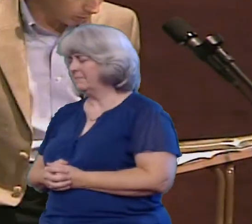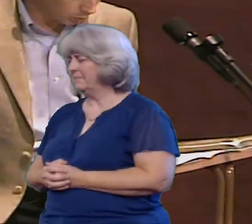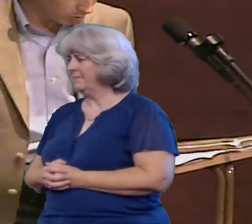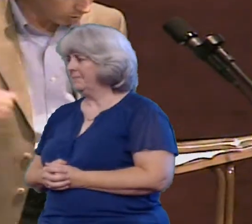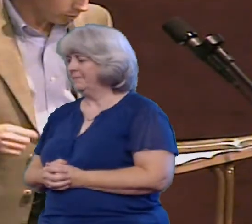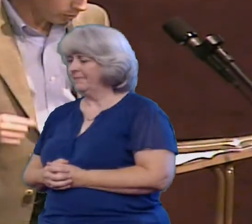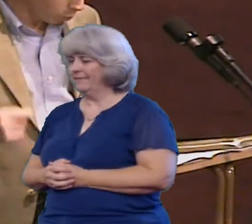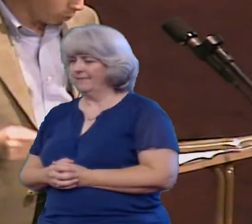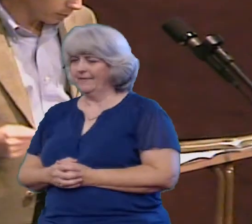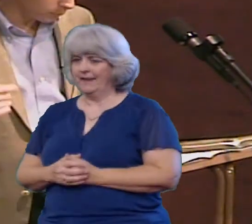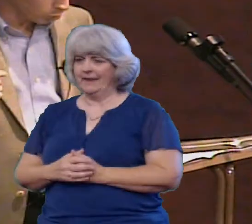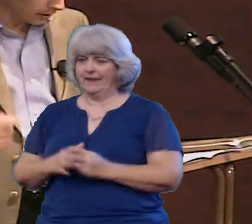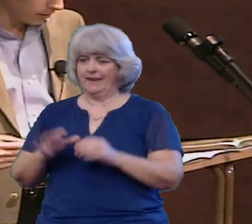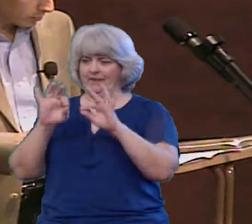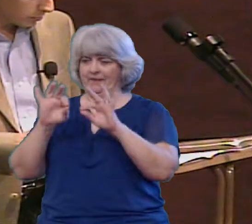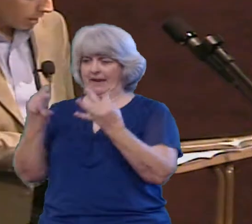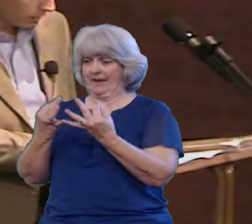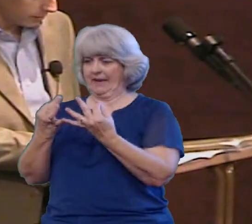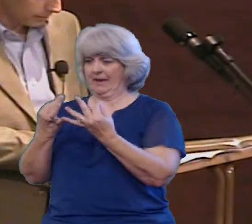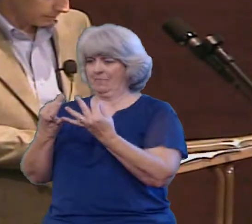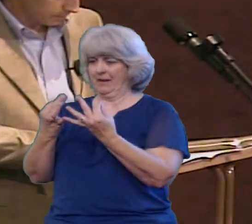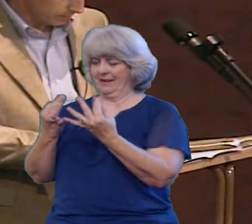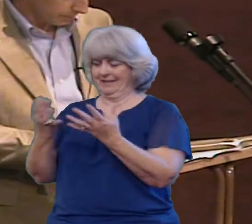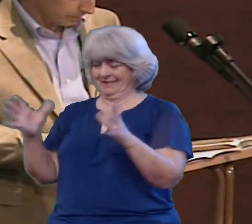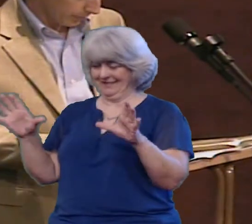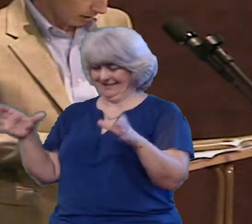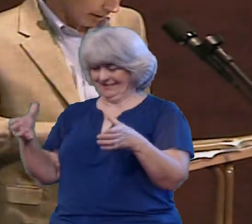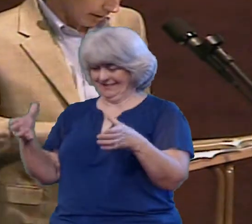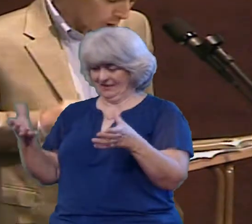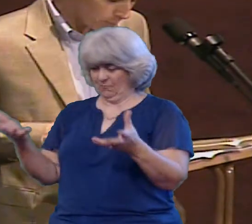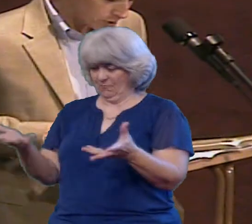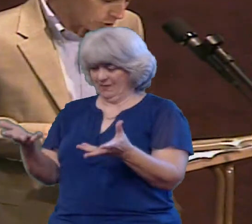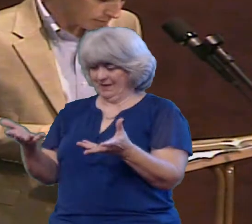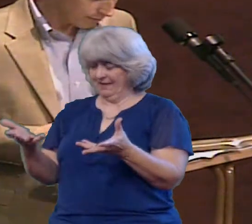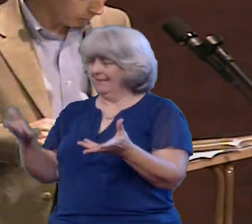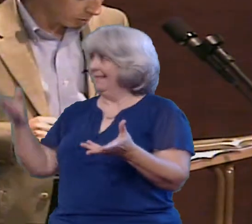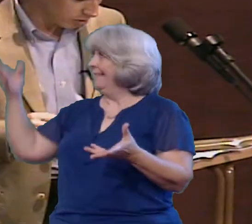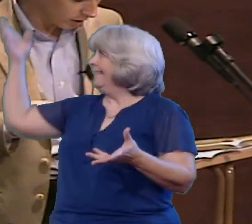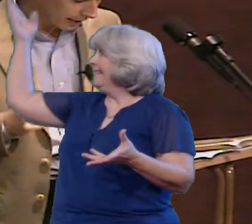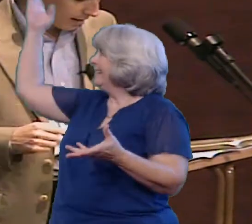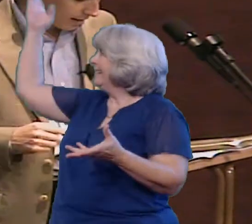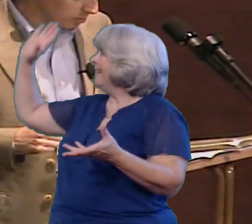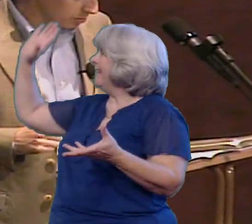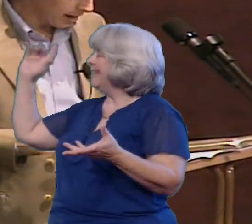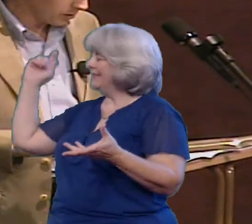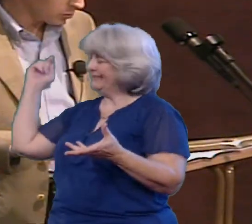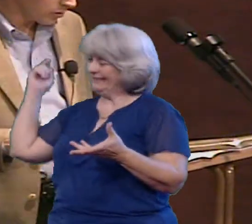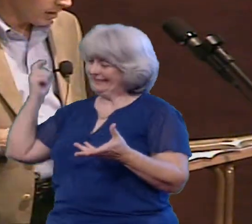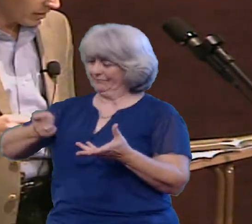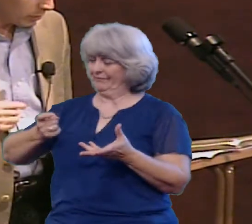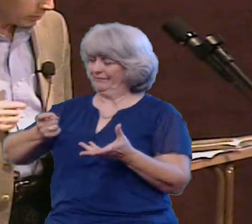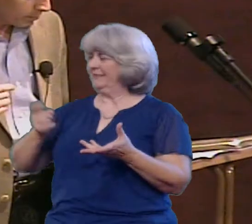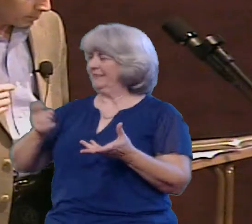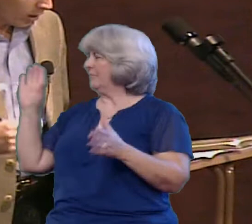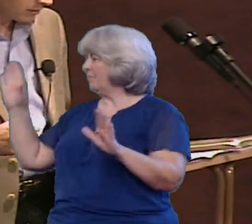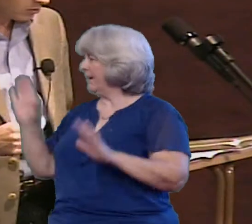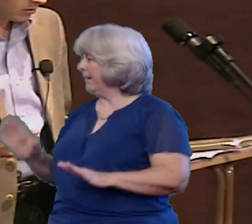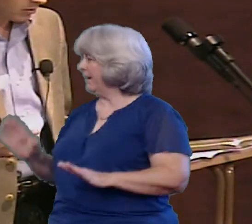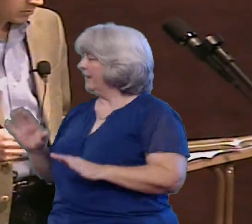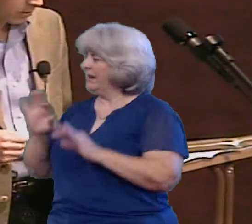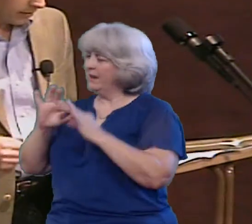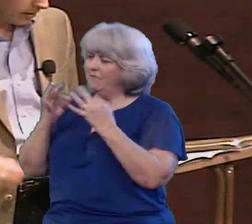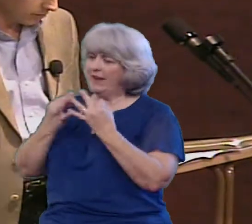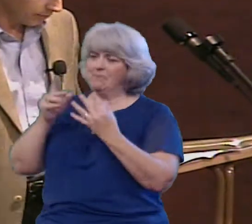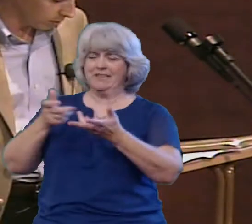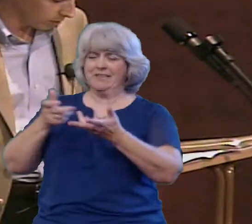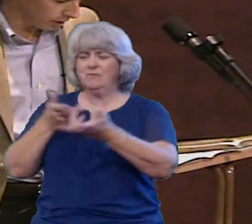see our families on earth are wonderful gifts from God And purpose driven families are engaged in behaviors That become practices